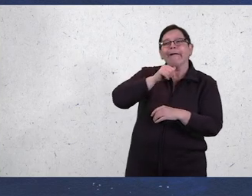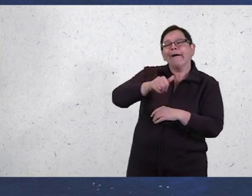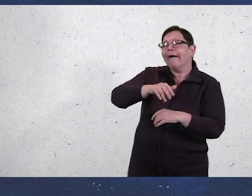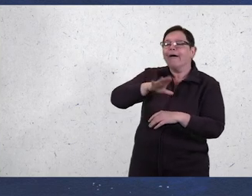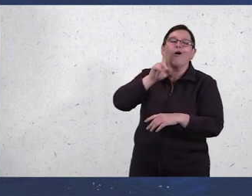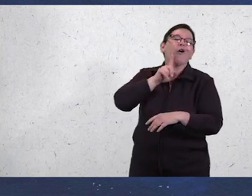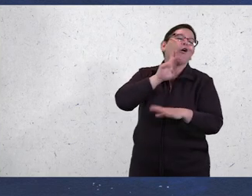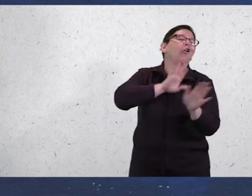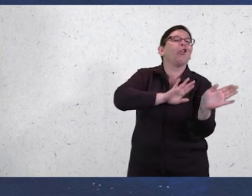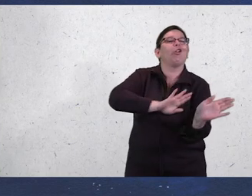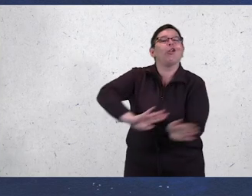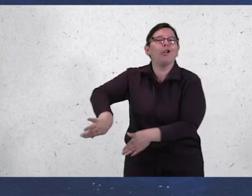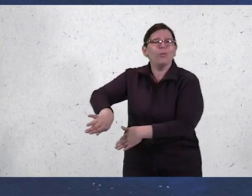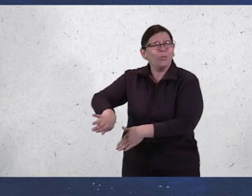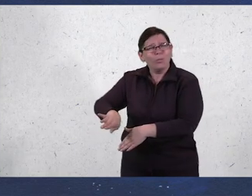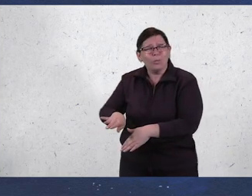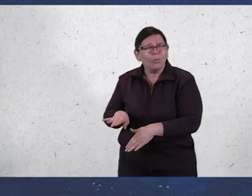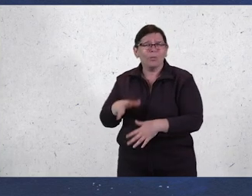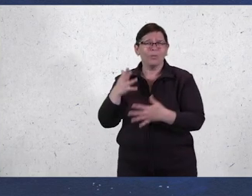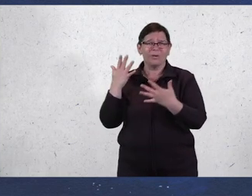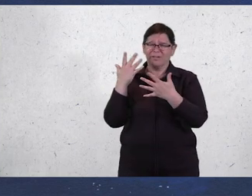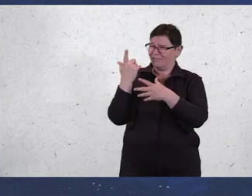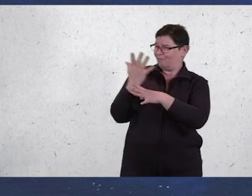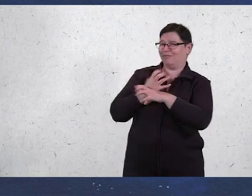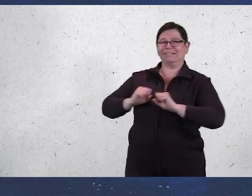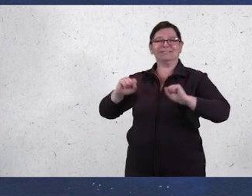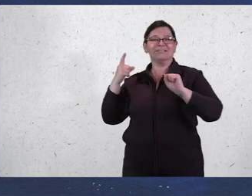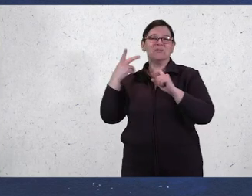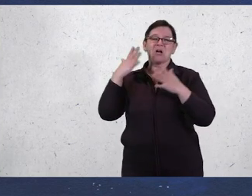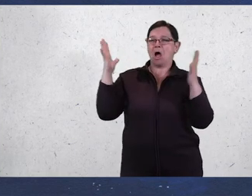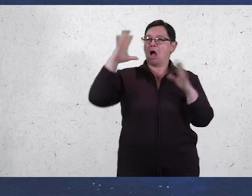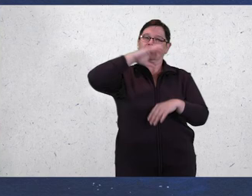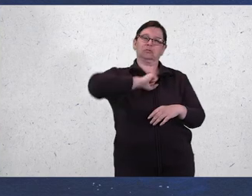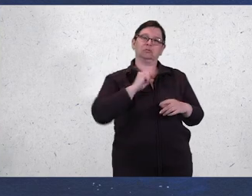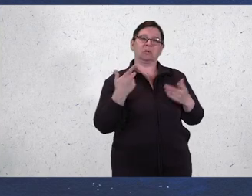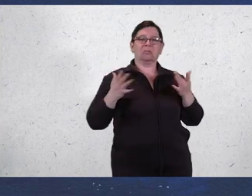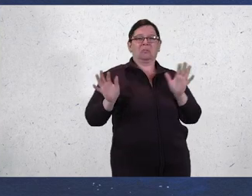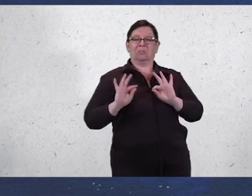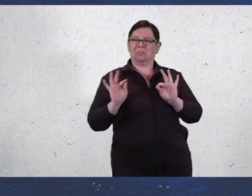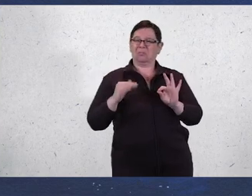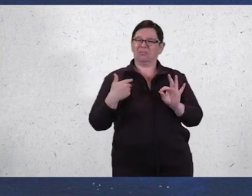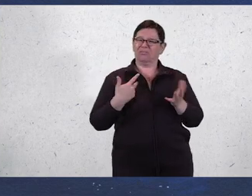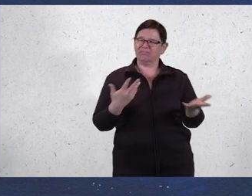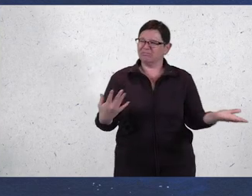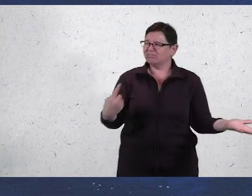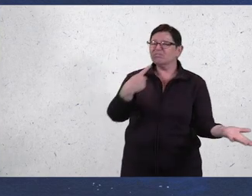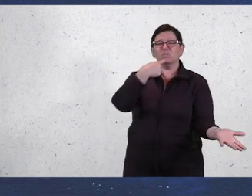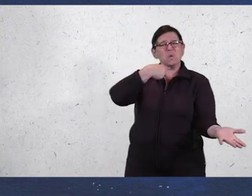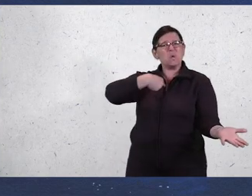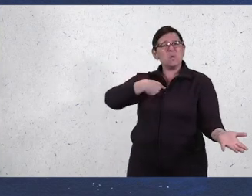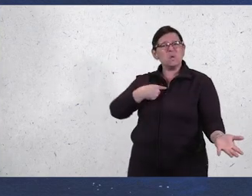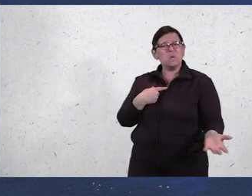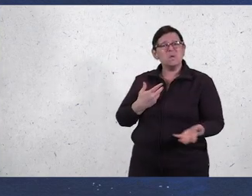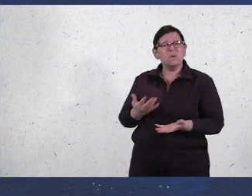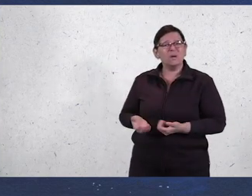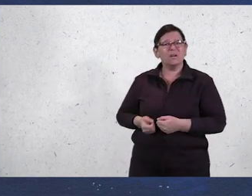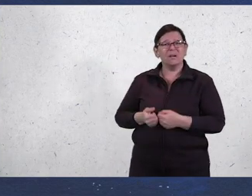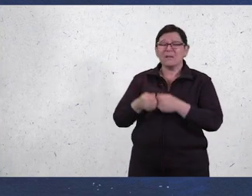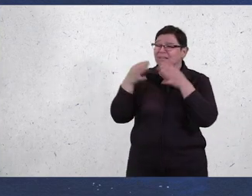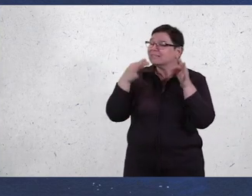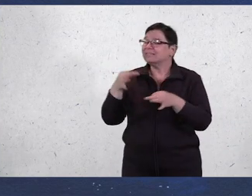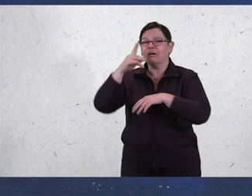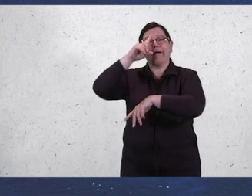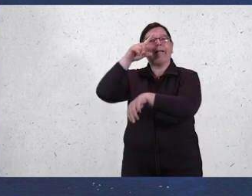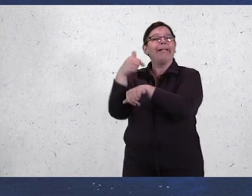it doesn't exist. Seeing friends and family embrace their freedom with the operating assumption that they will be fine feels very disappointing.